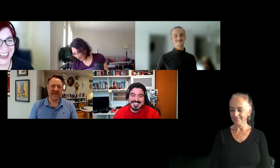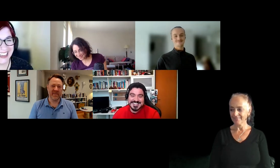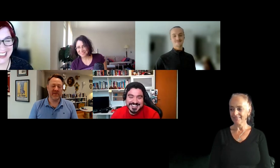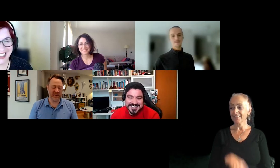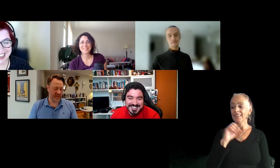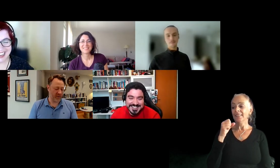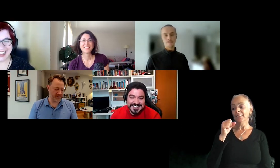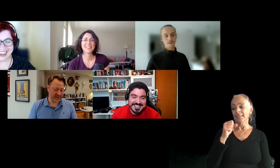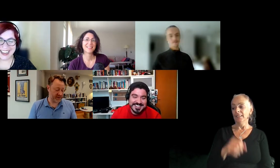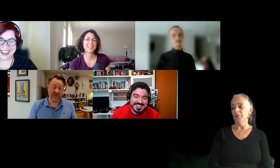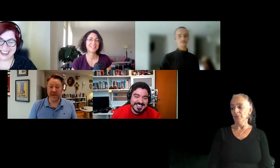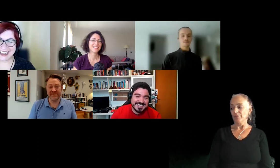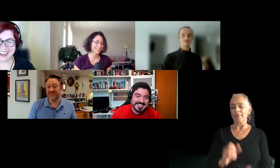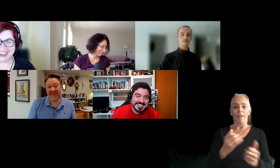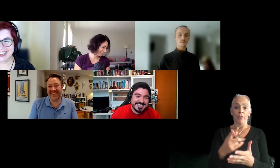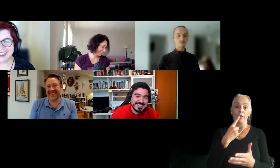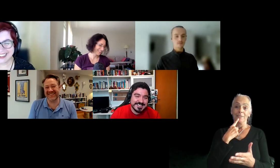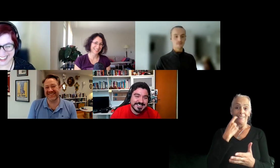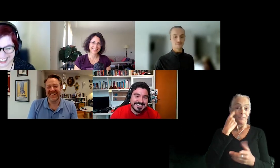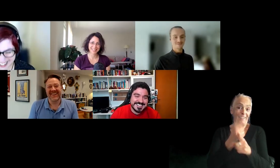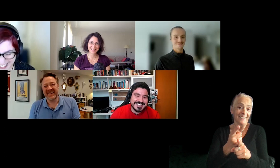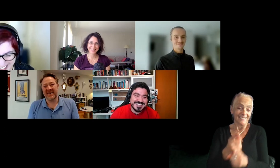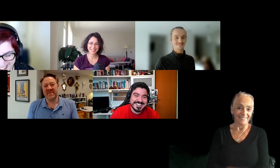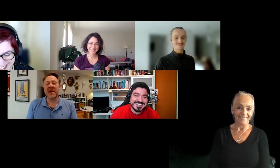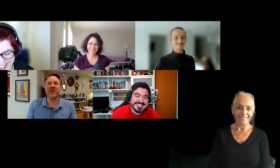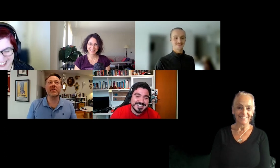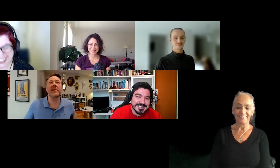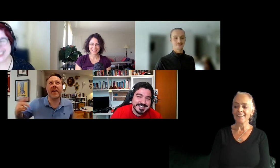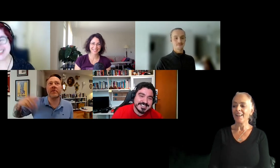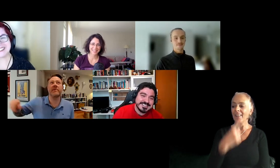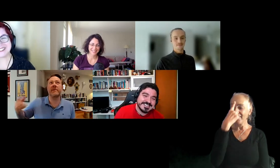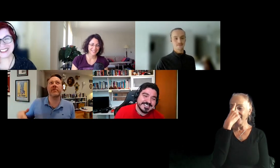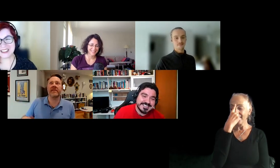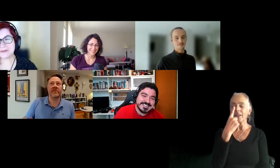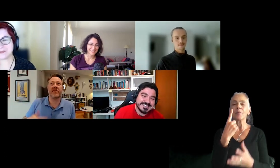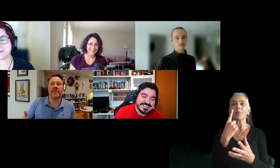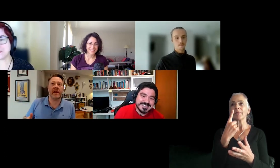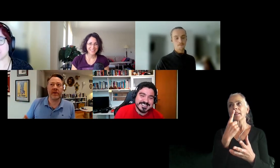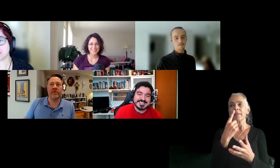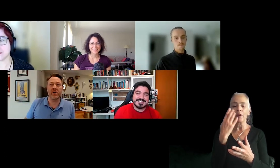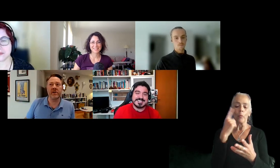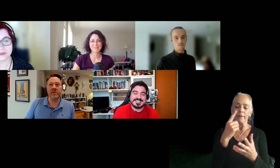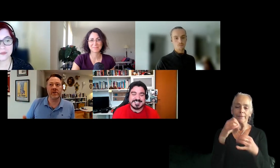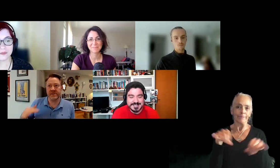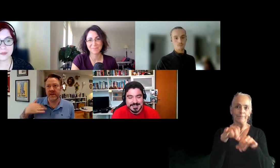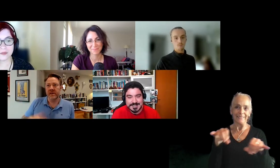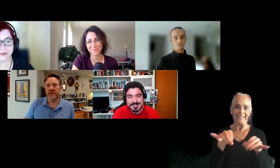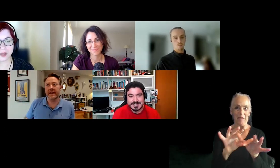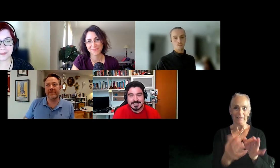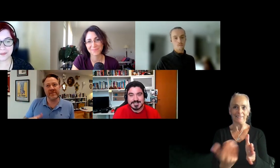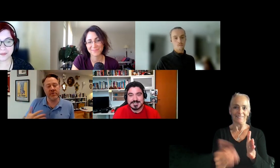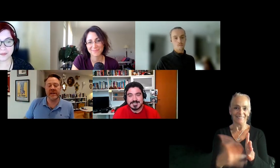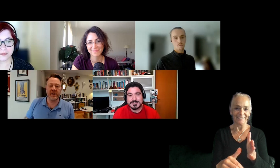Yeah. I mean, there are all those things you said are right. Yeah. But I think the thing, I think we keep saying these, the same kind of thing over and over, which is